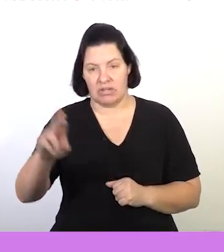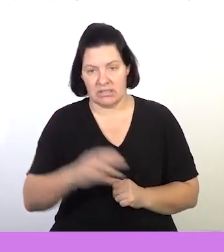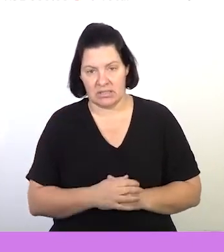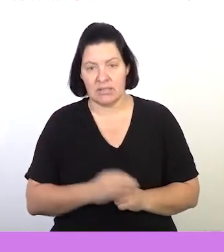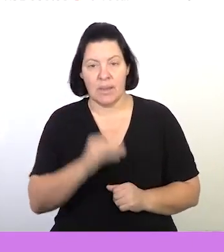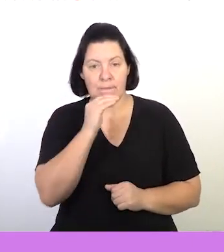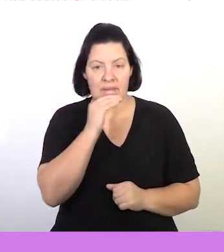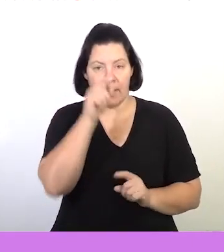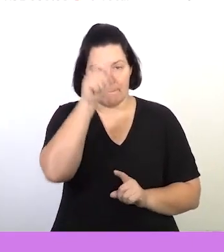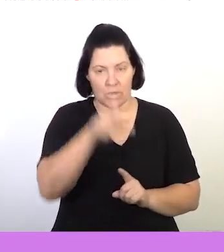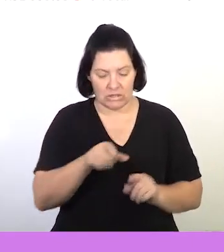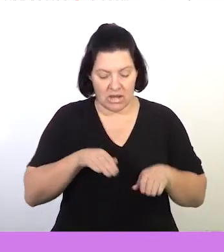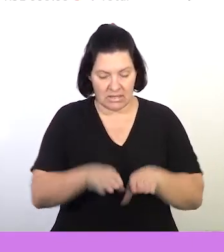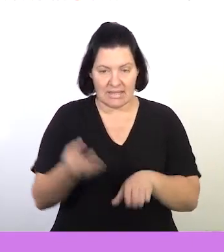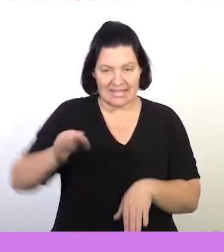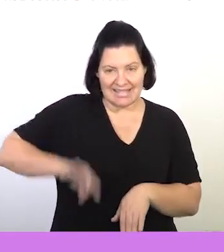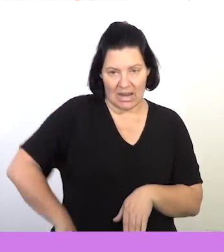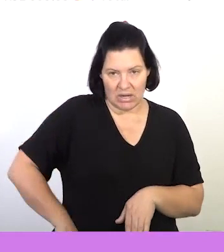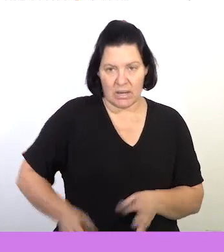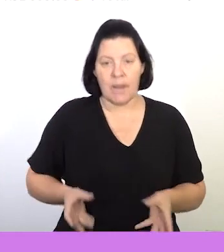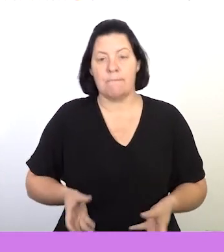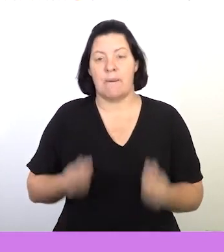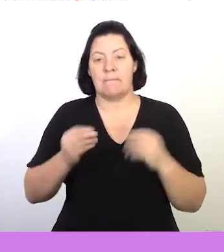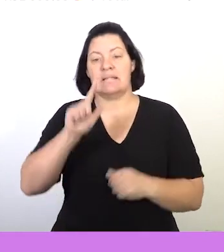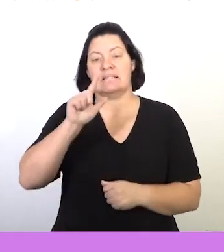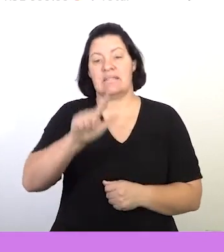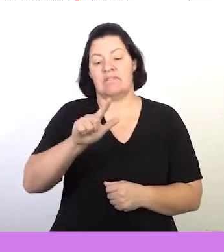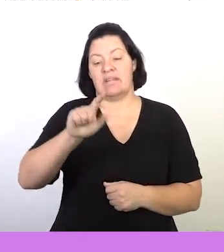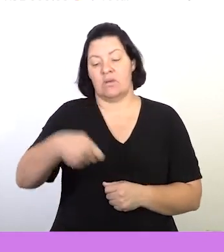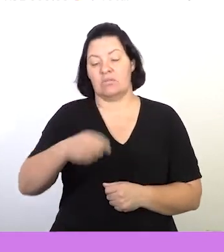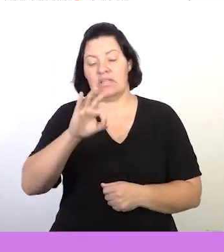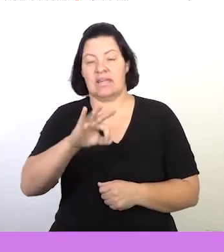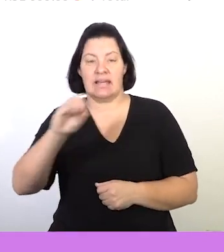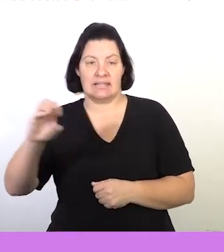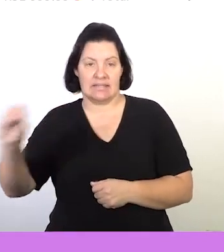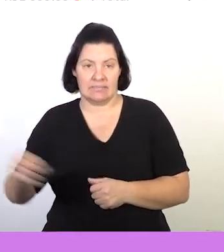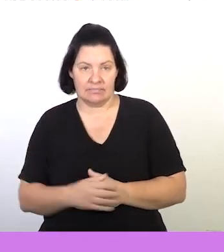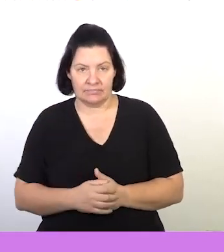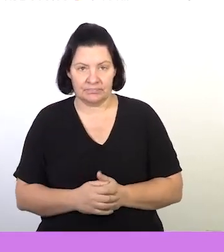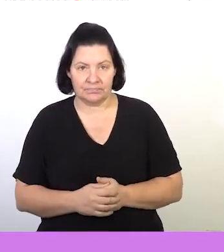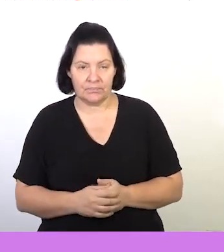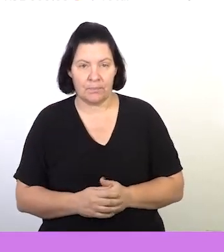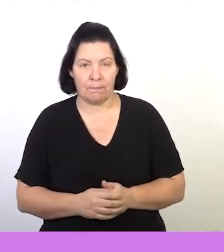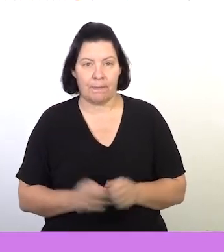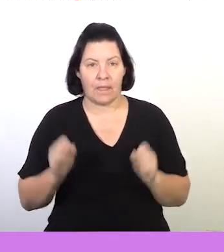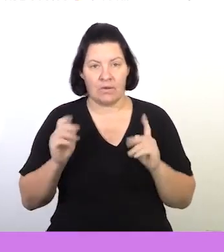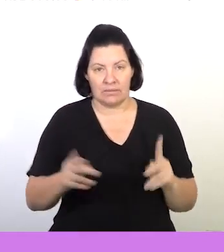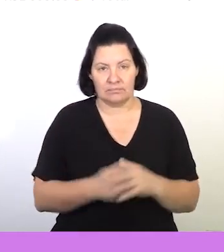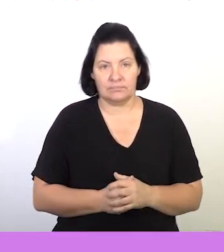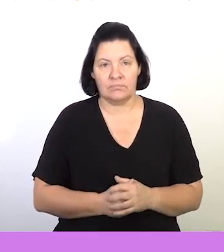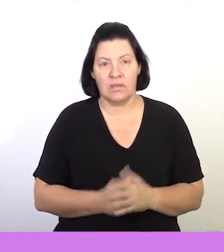Rand. So meaning the seamstress will get a wage of 7,300 Rand.